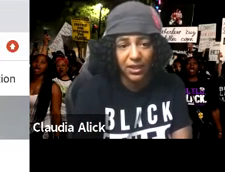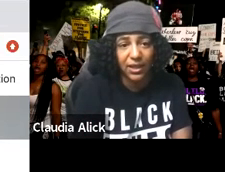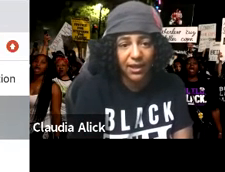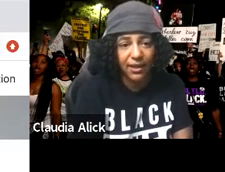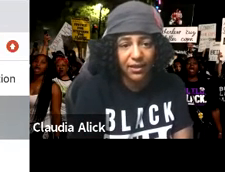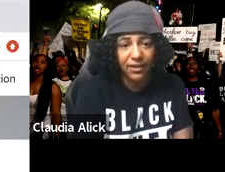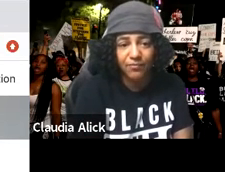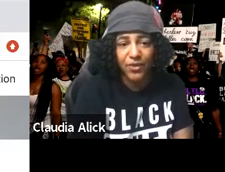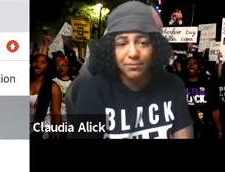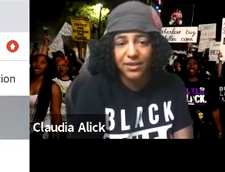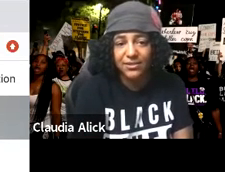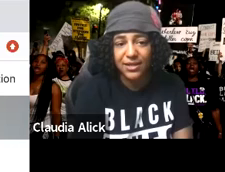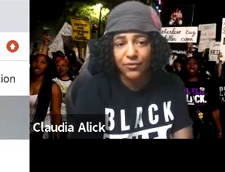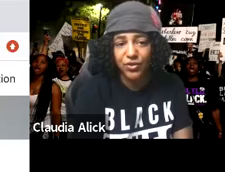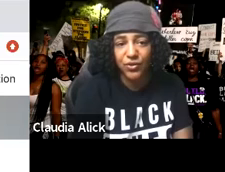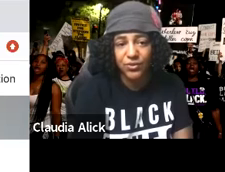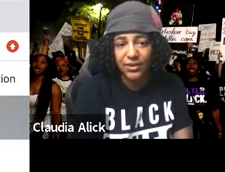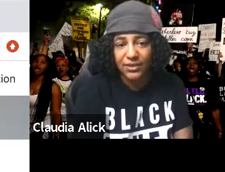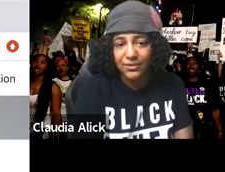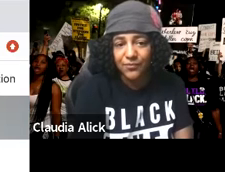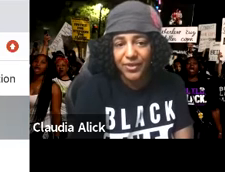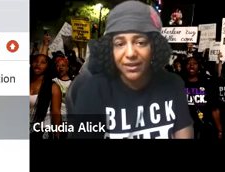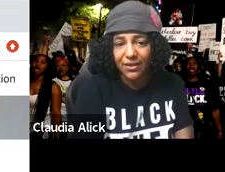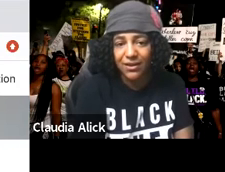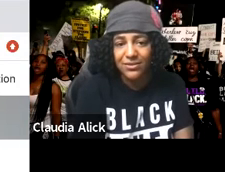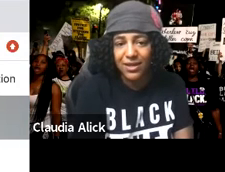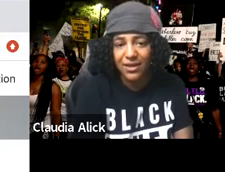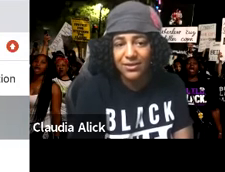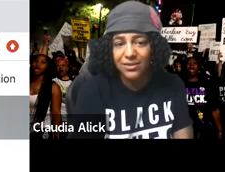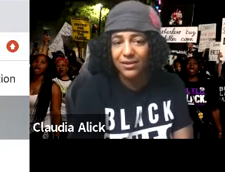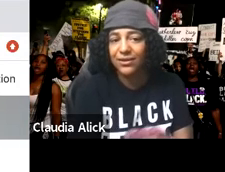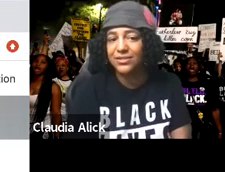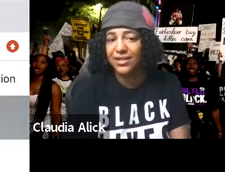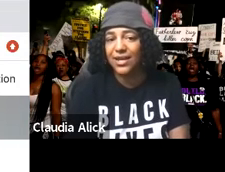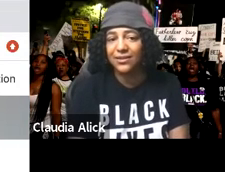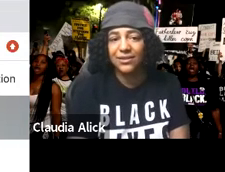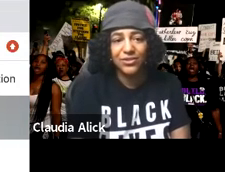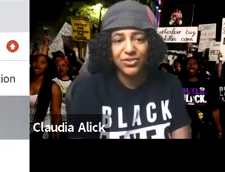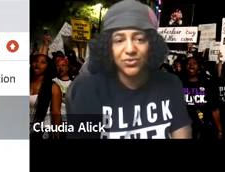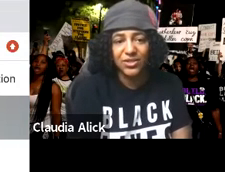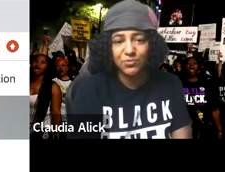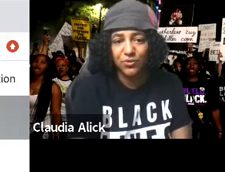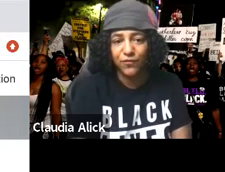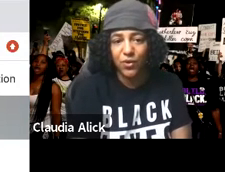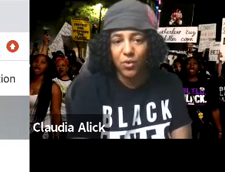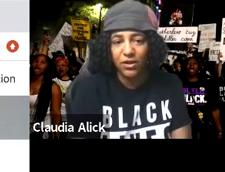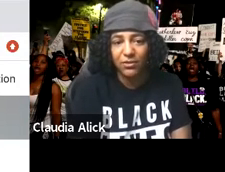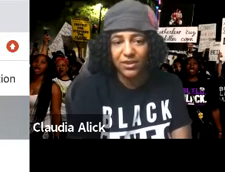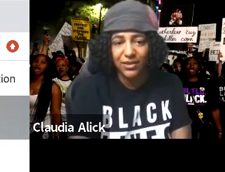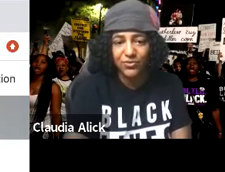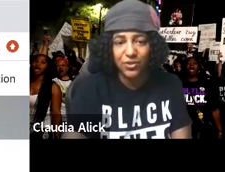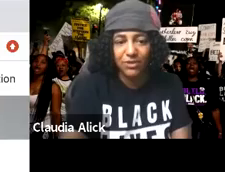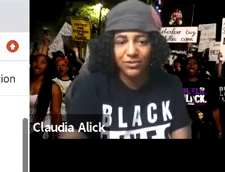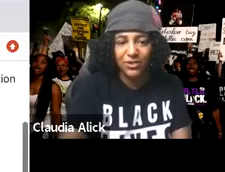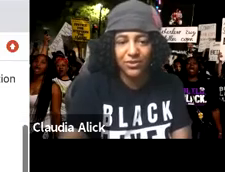bit.ly, uh, thing, but this is how you can contact, uh, Deanna to do this beautiful work.